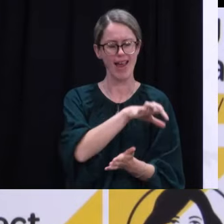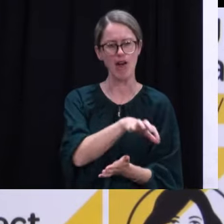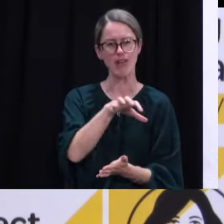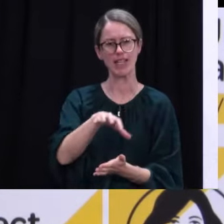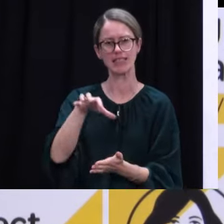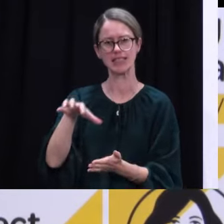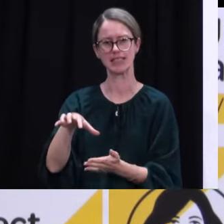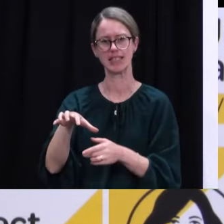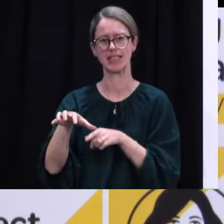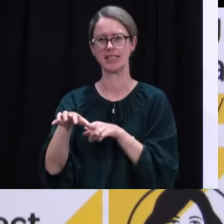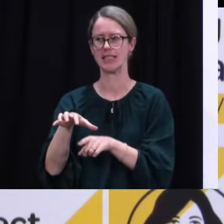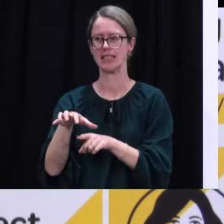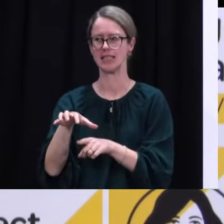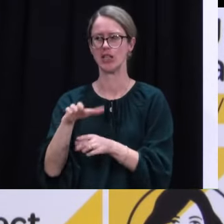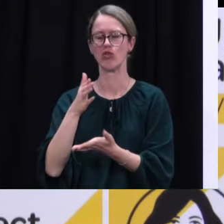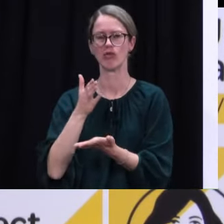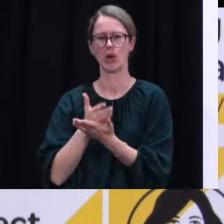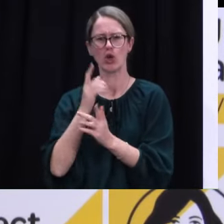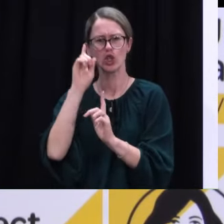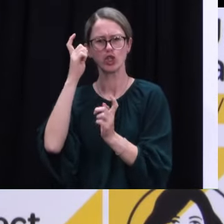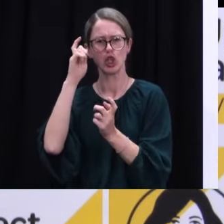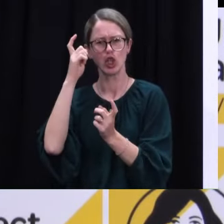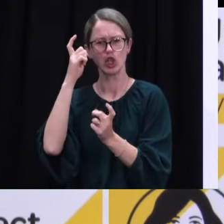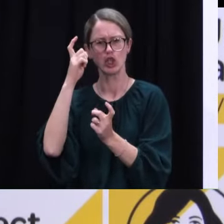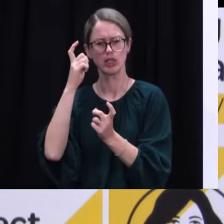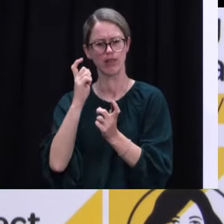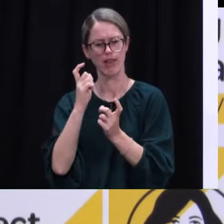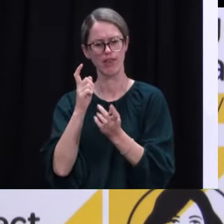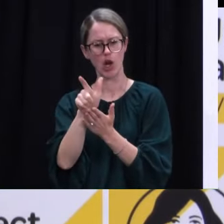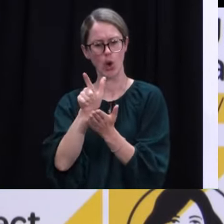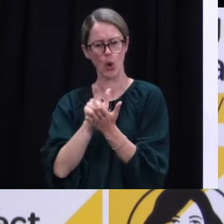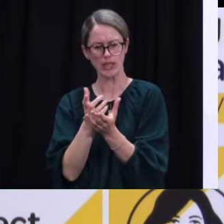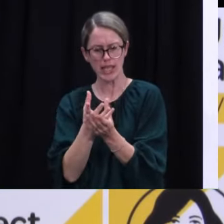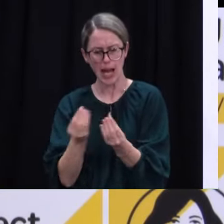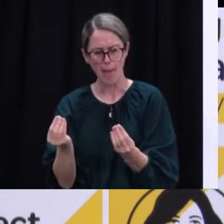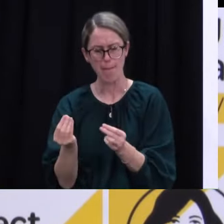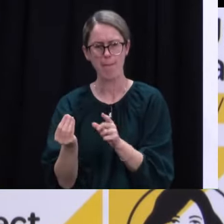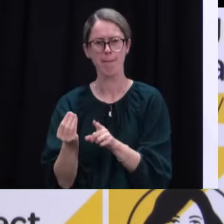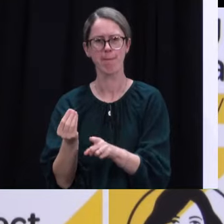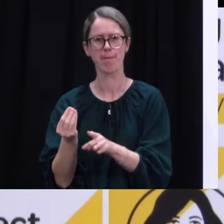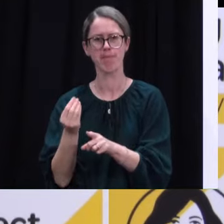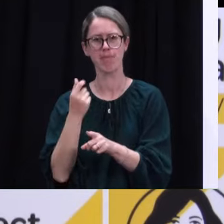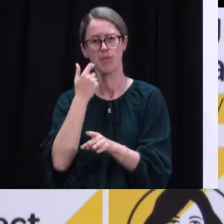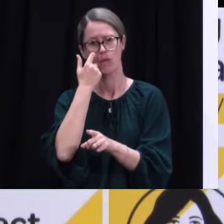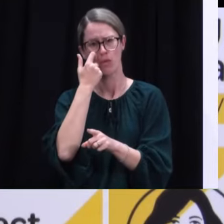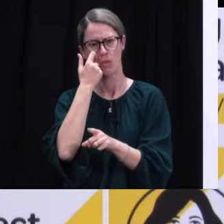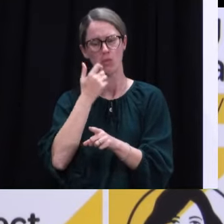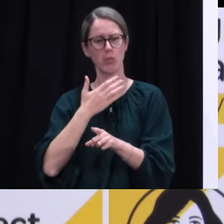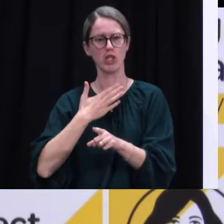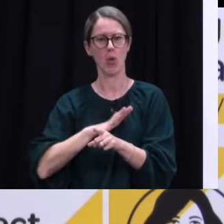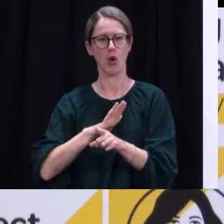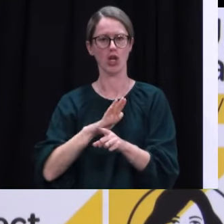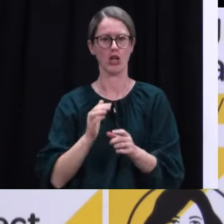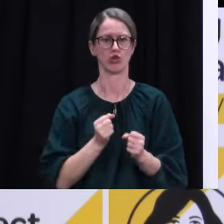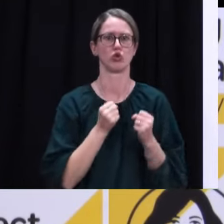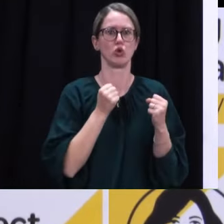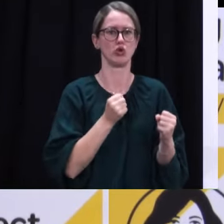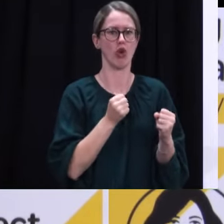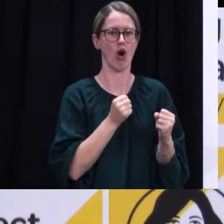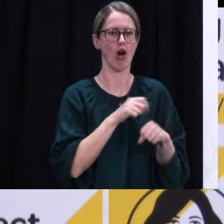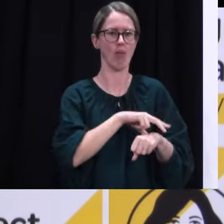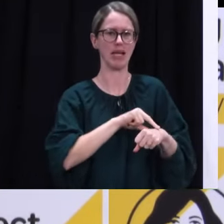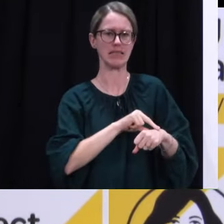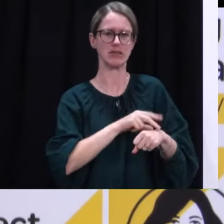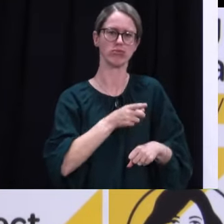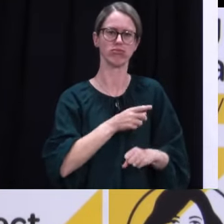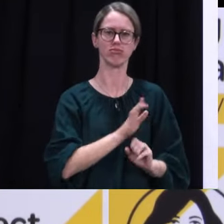do have a genuine concern that we've got a gap in the law without seeing any overreach. And I think all New Zealanders know that we need to